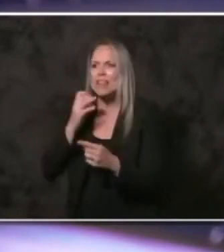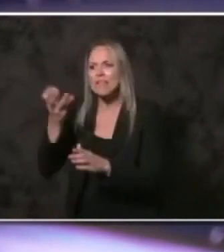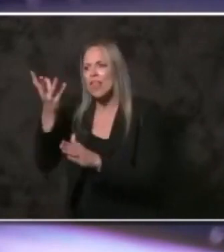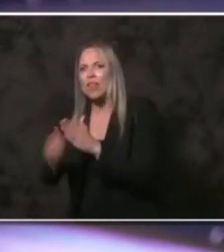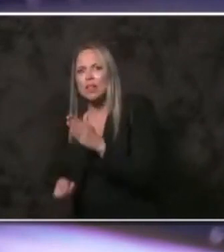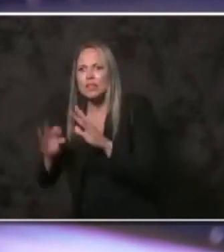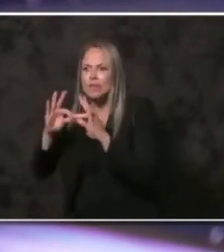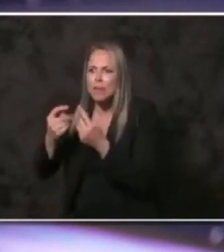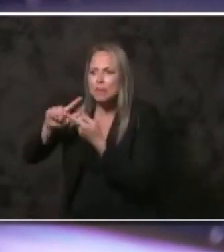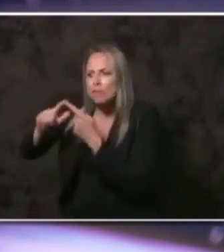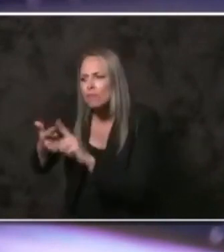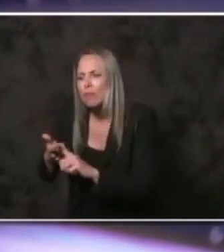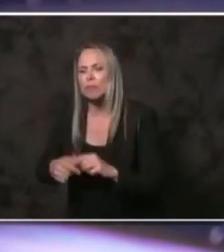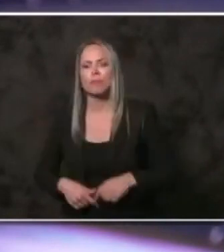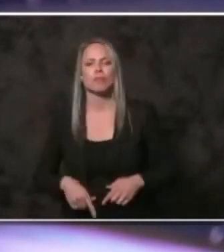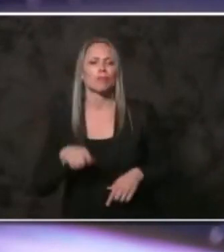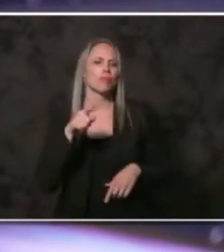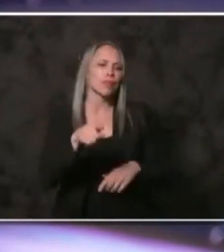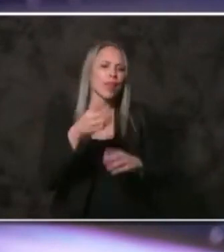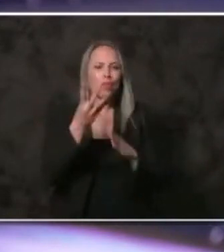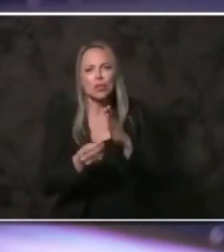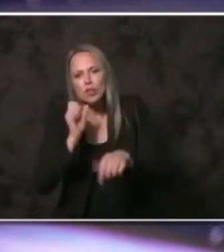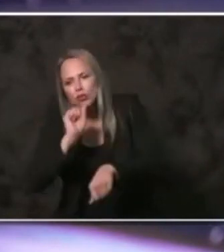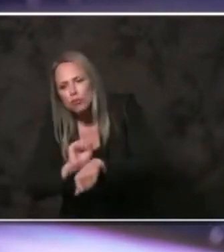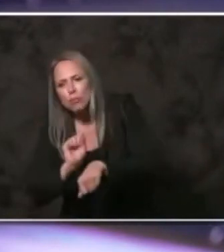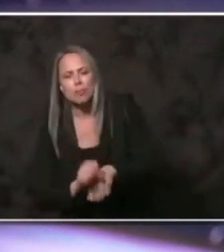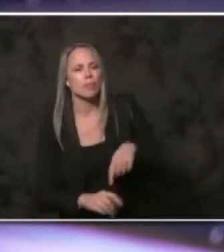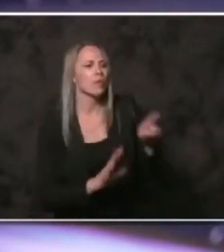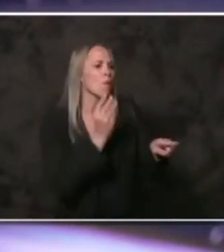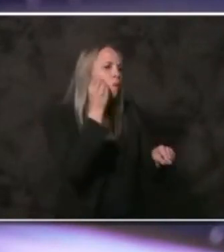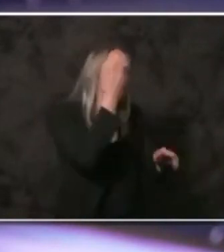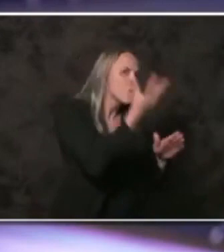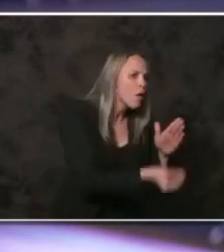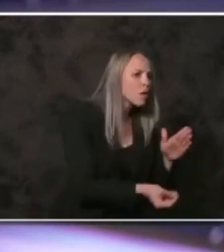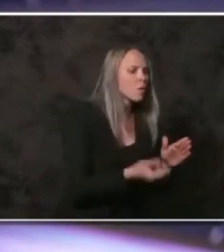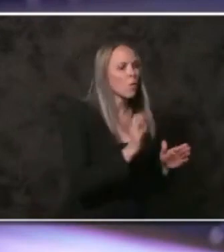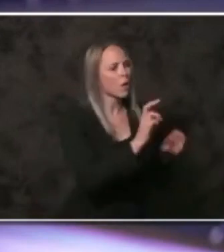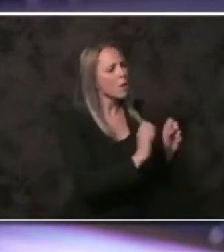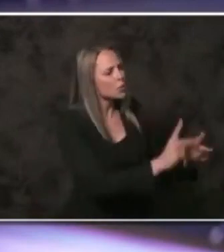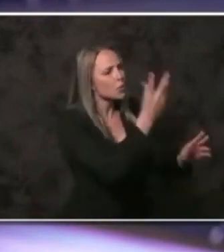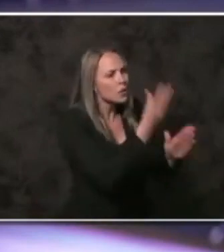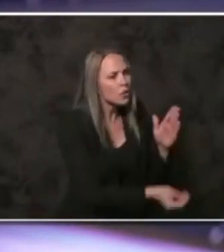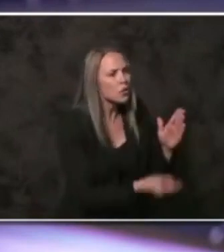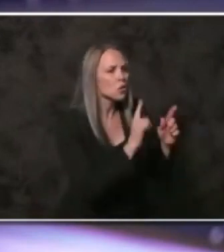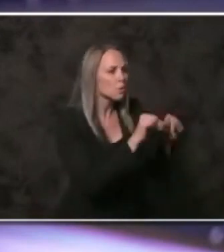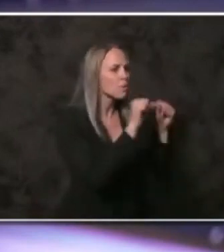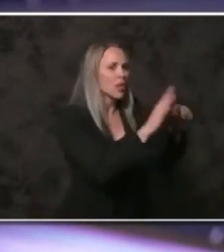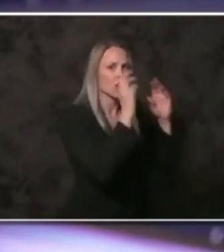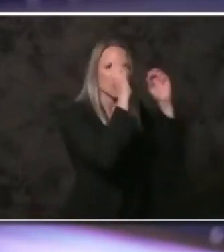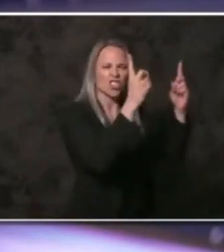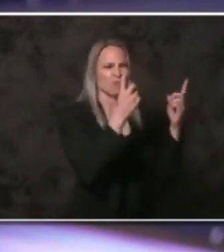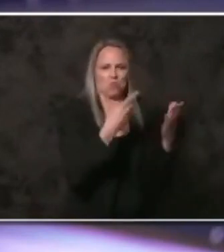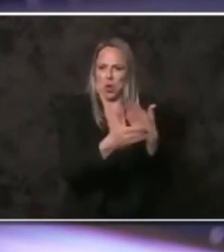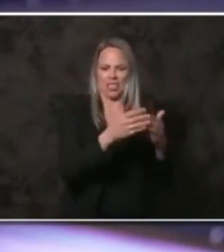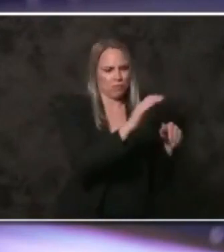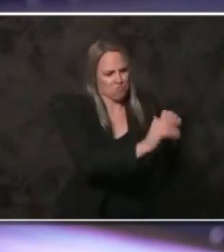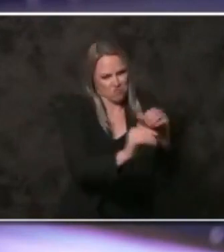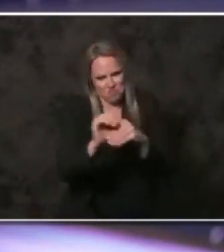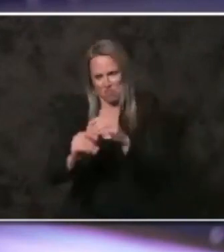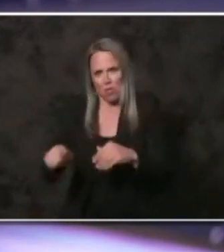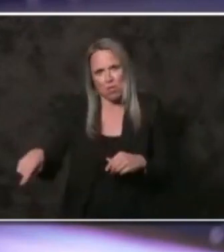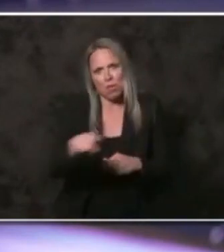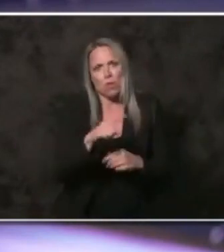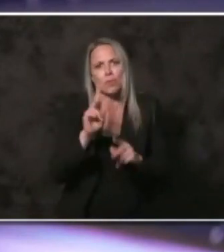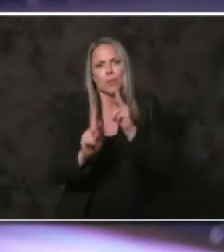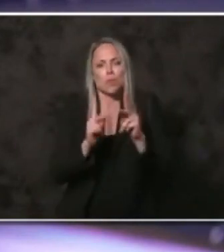loved one, a loss of a job, a loss of a home, or an opportunity to further their education. Protect those